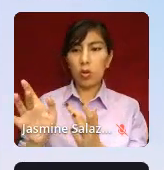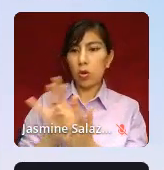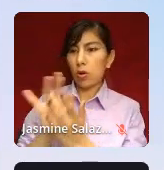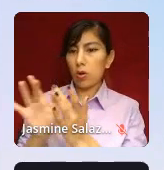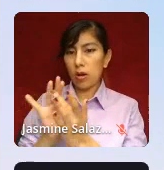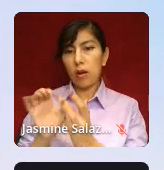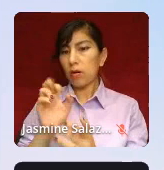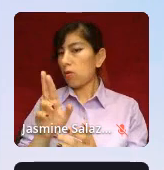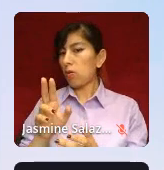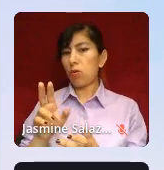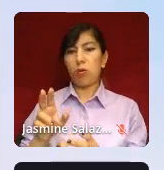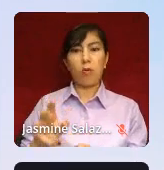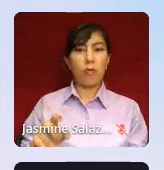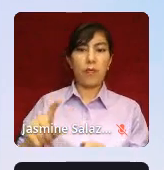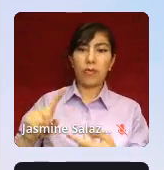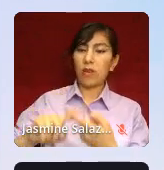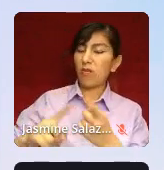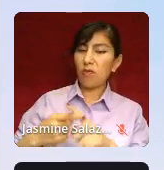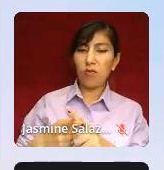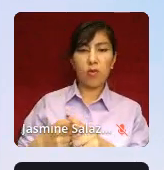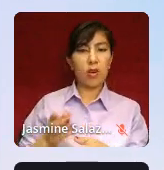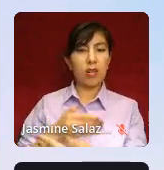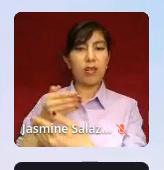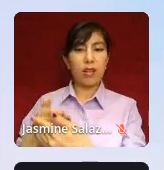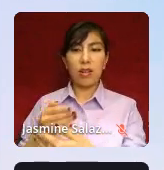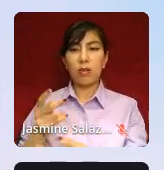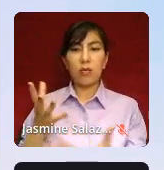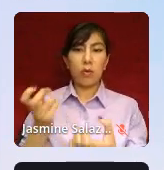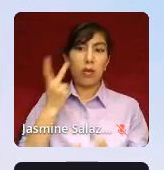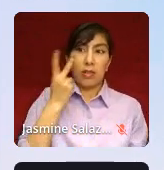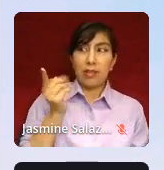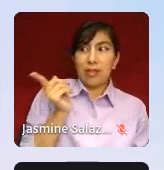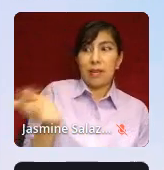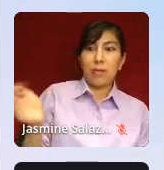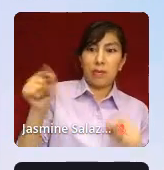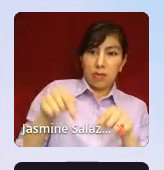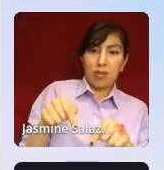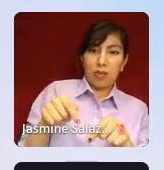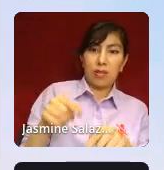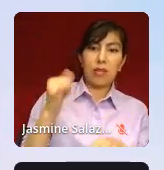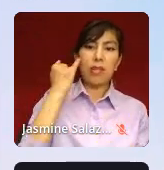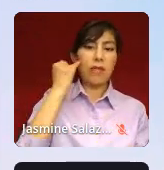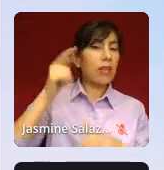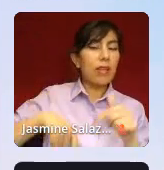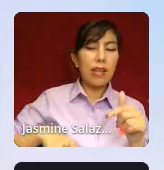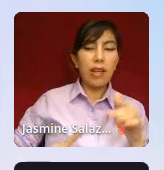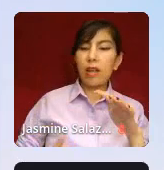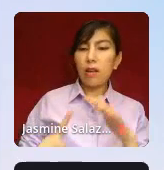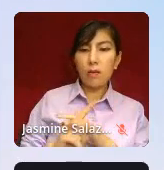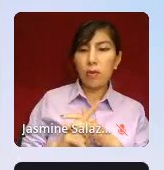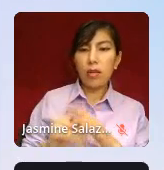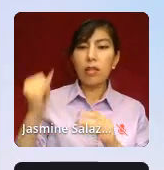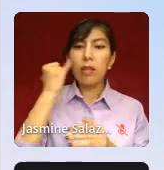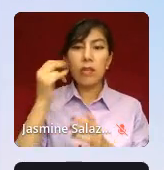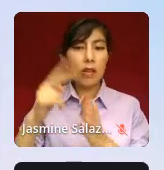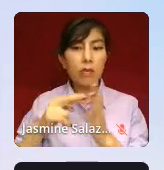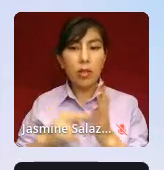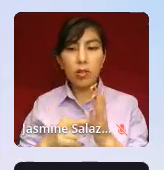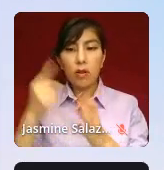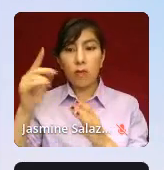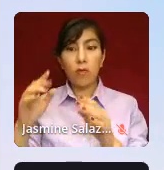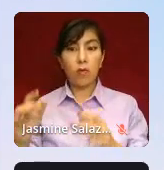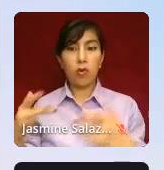your friends, your neighbors. We would love to see them here. Even if they can't make it, if they register for the event,